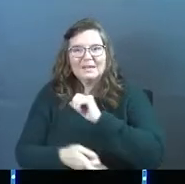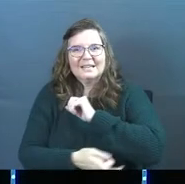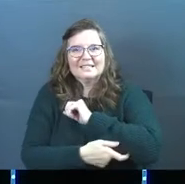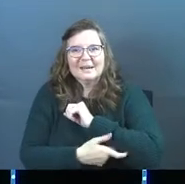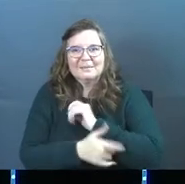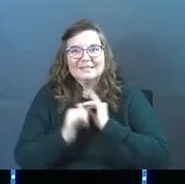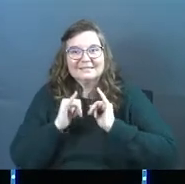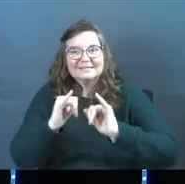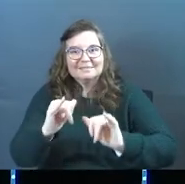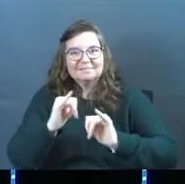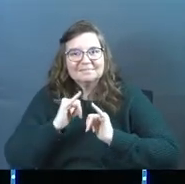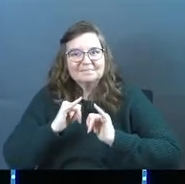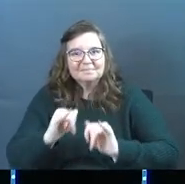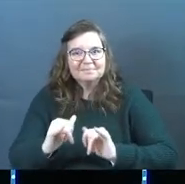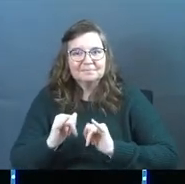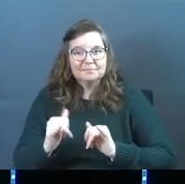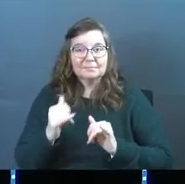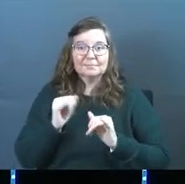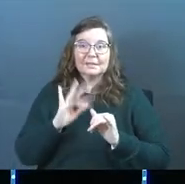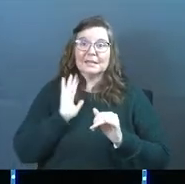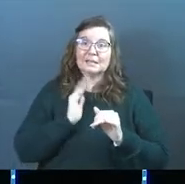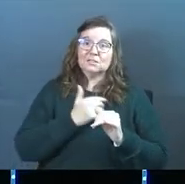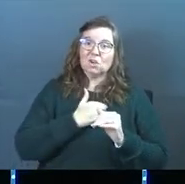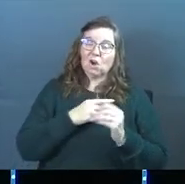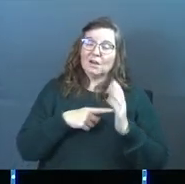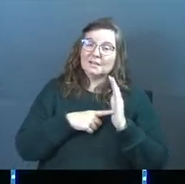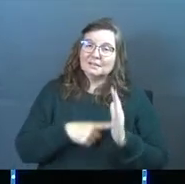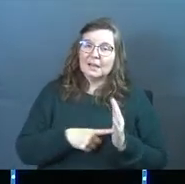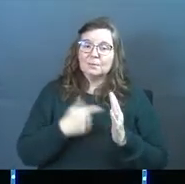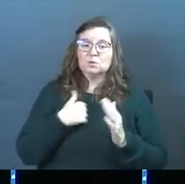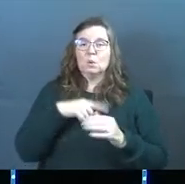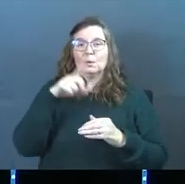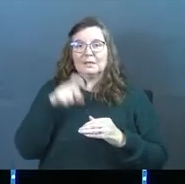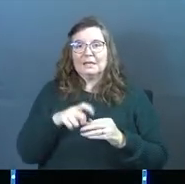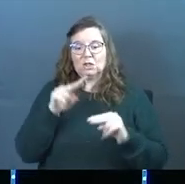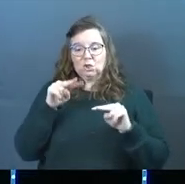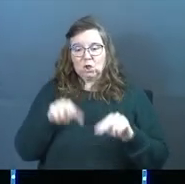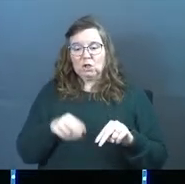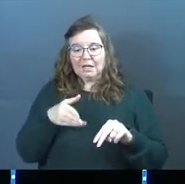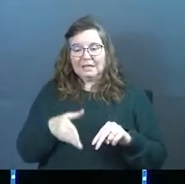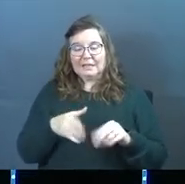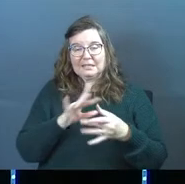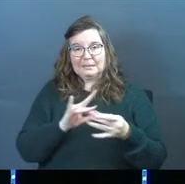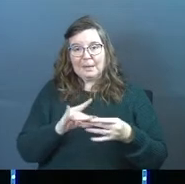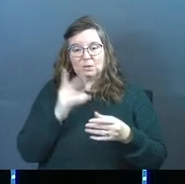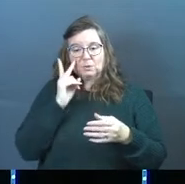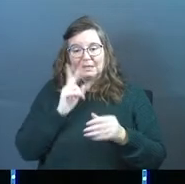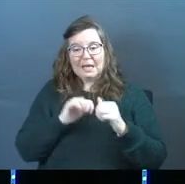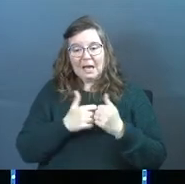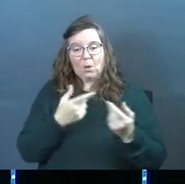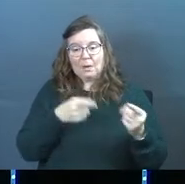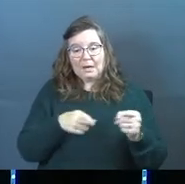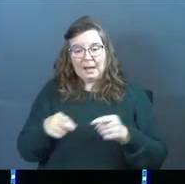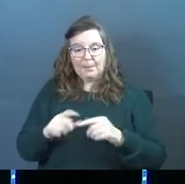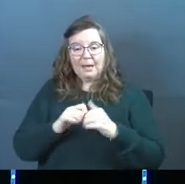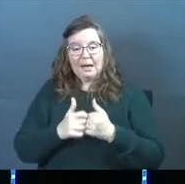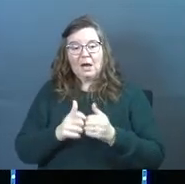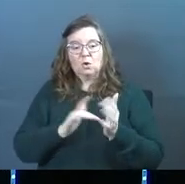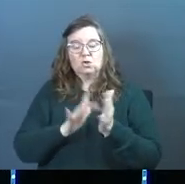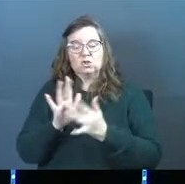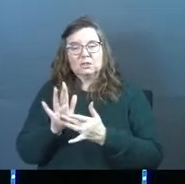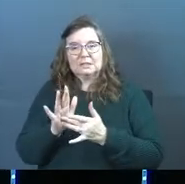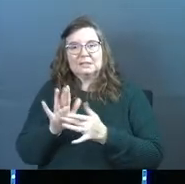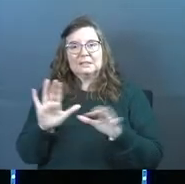tempted by Satan. It's our example. So we need to look at this passage and see how it happened and how